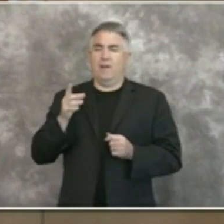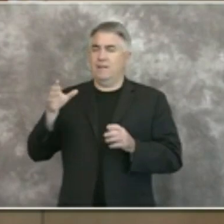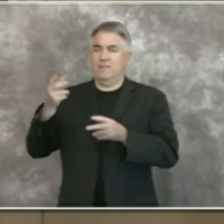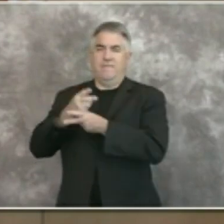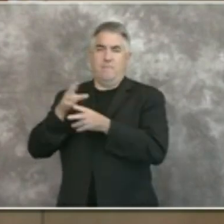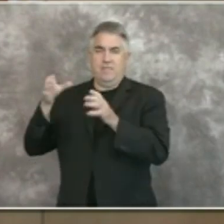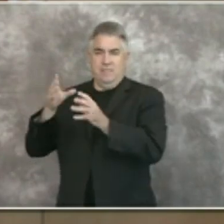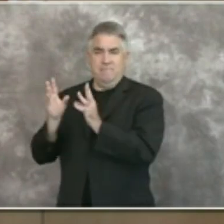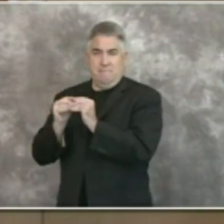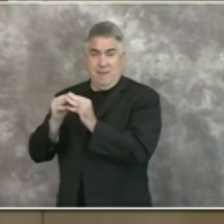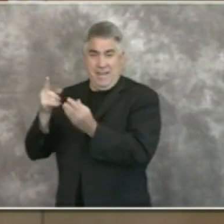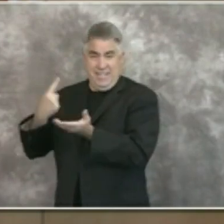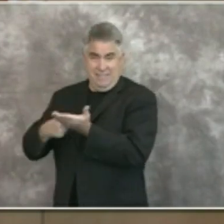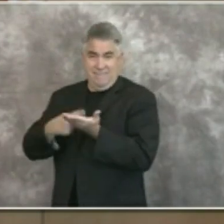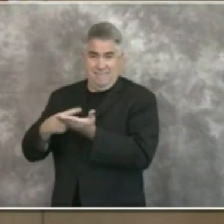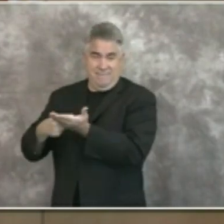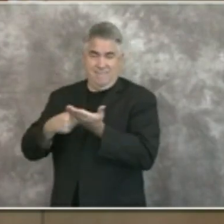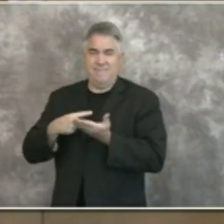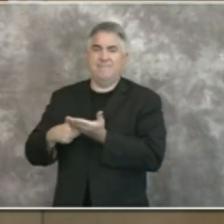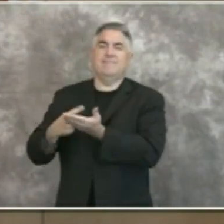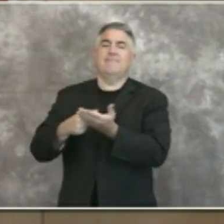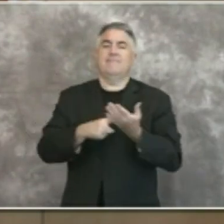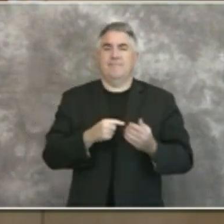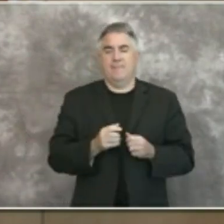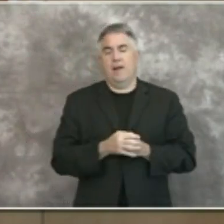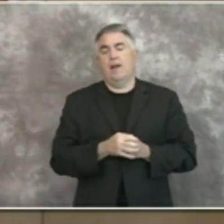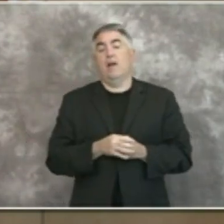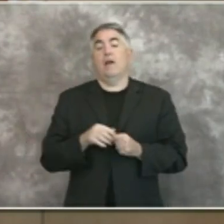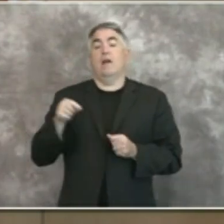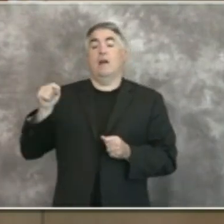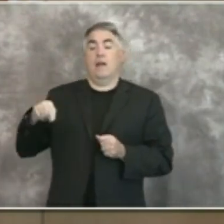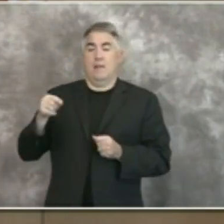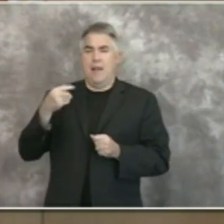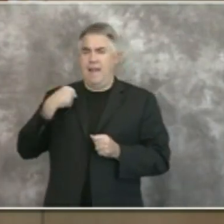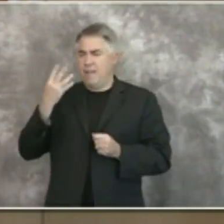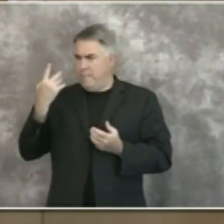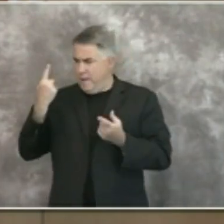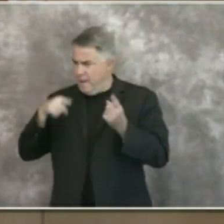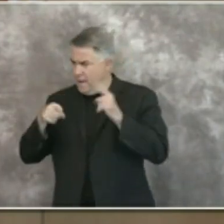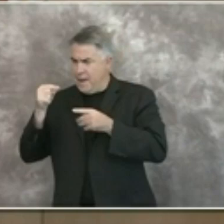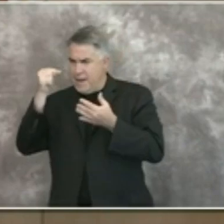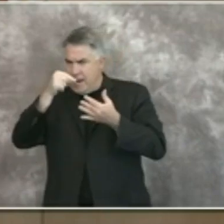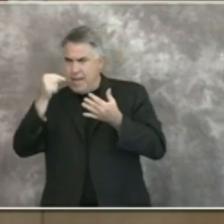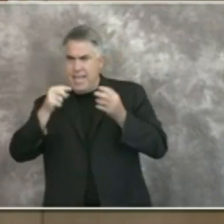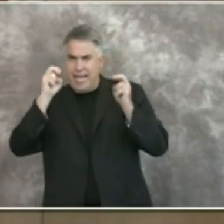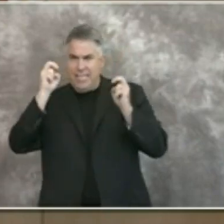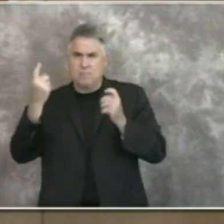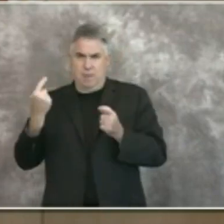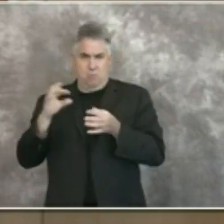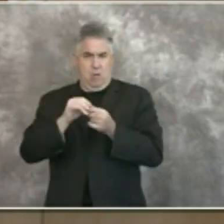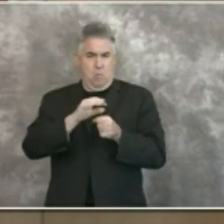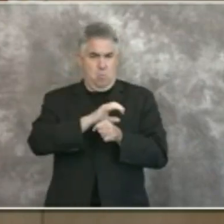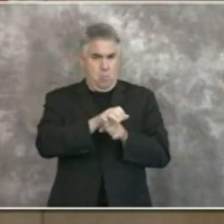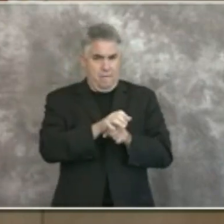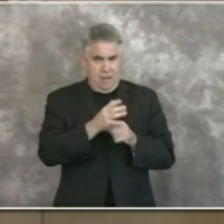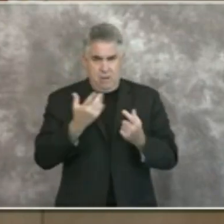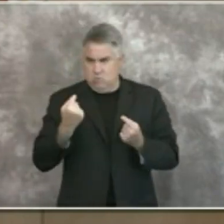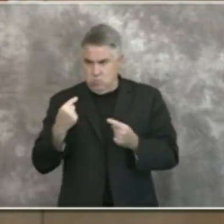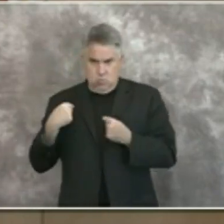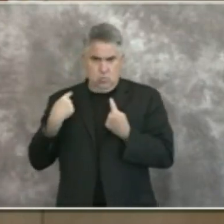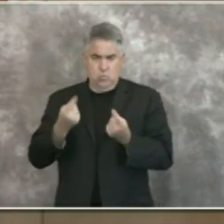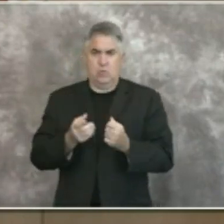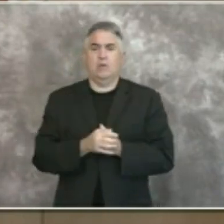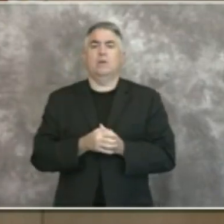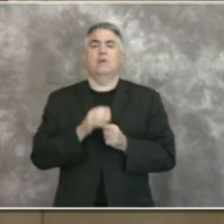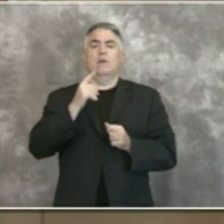and we took a number of actions in regards to this COVID crisis that we've been dealing with. I'm going to go over